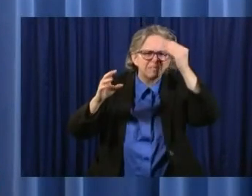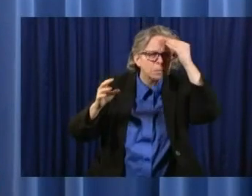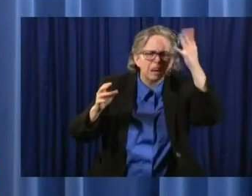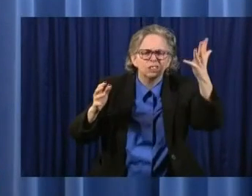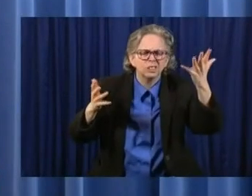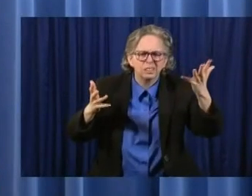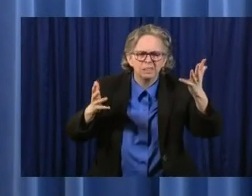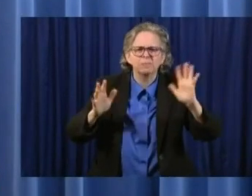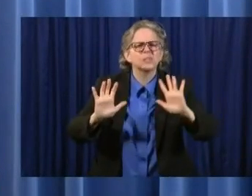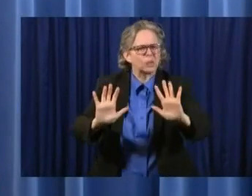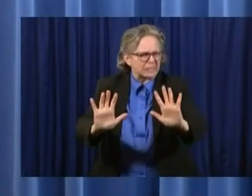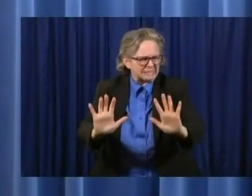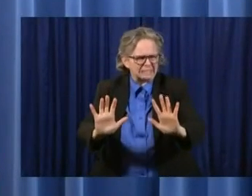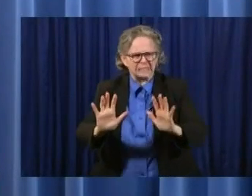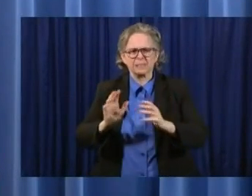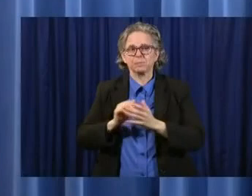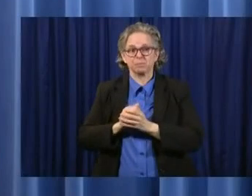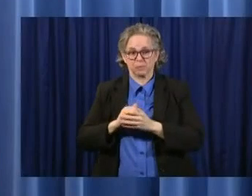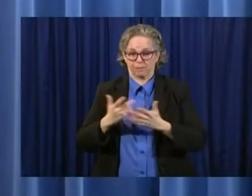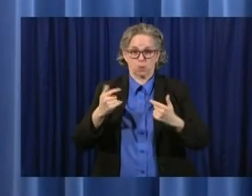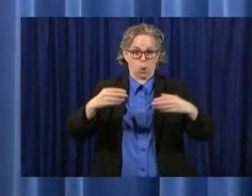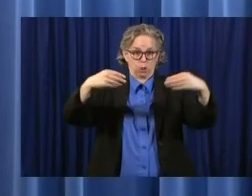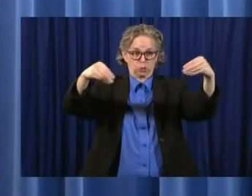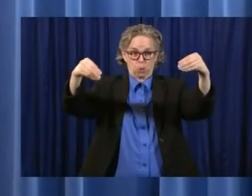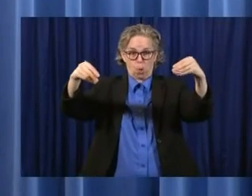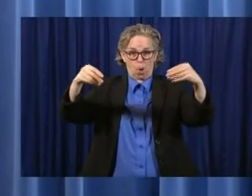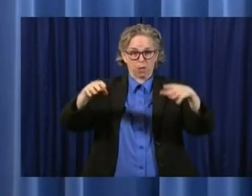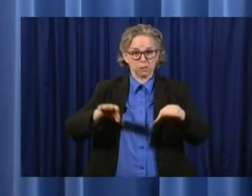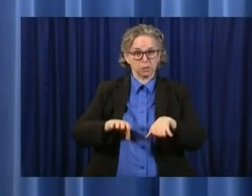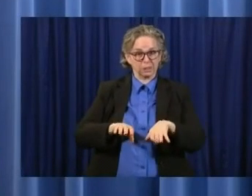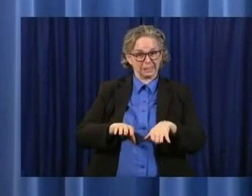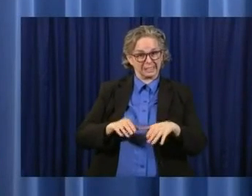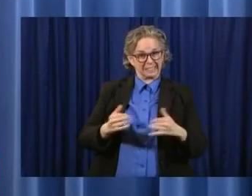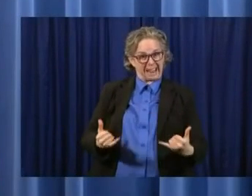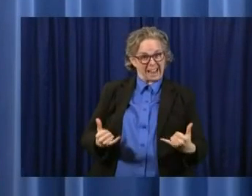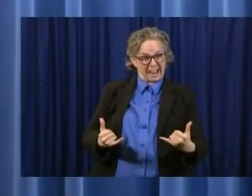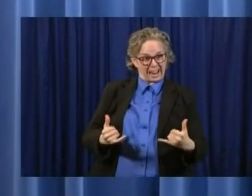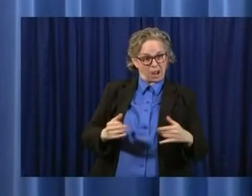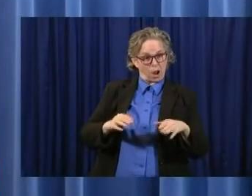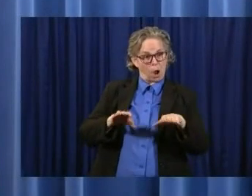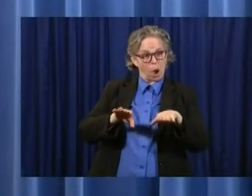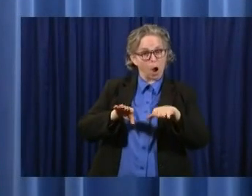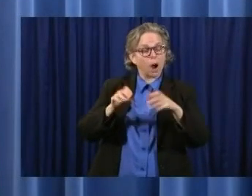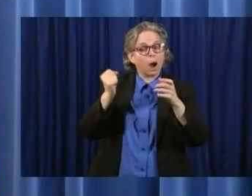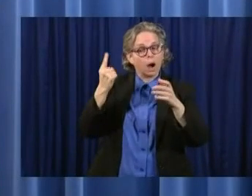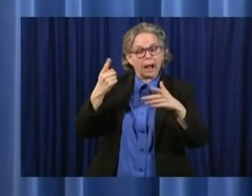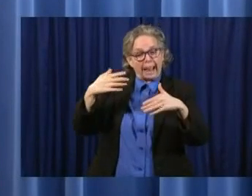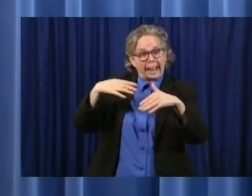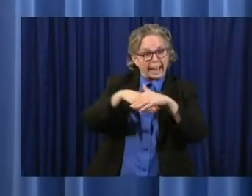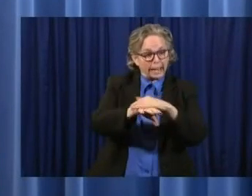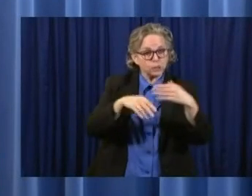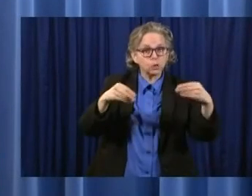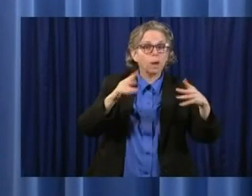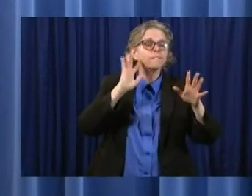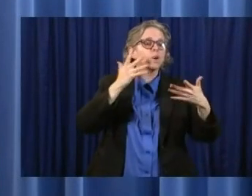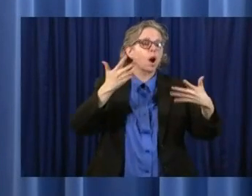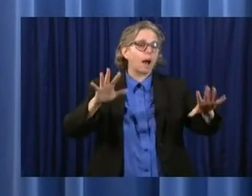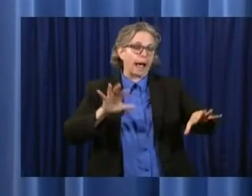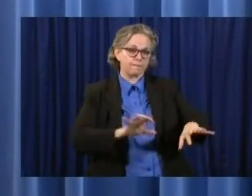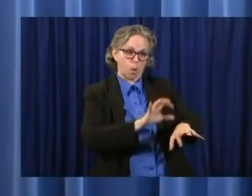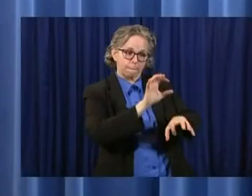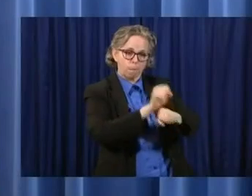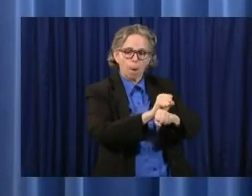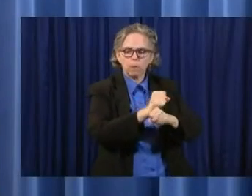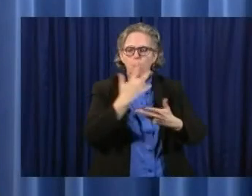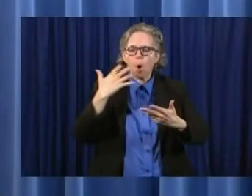retail right now to take appointments or to do curbside service. Now, we know